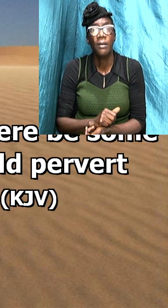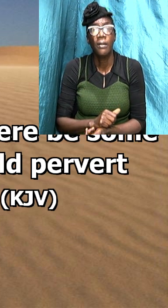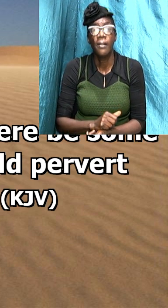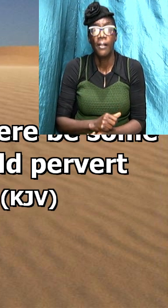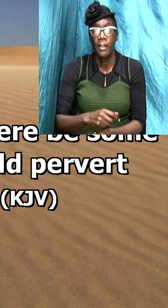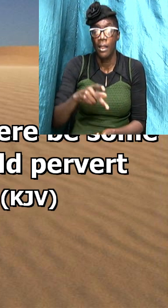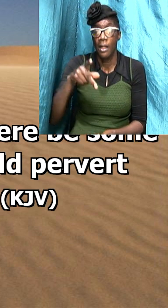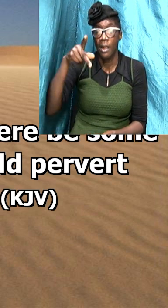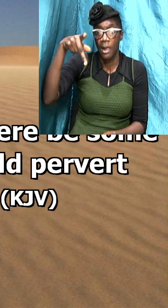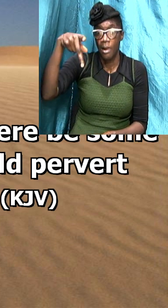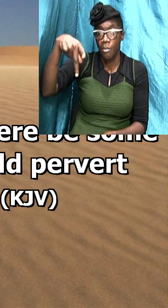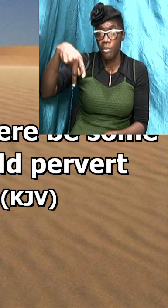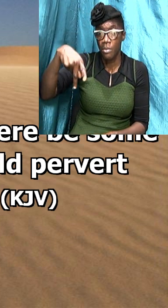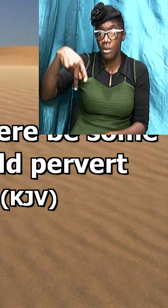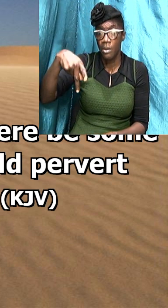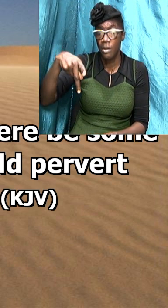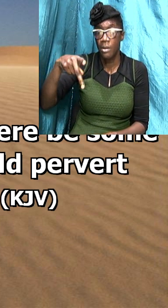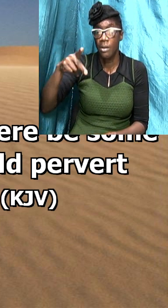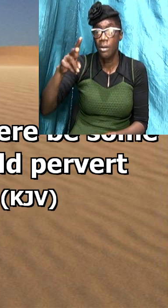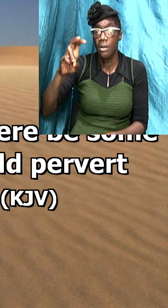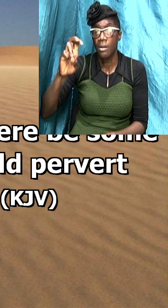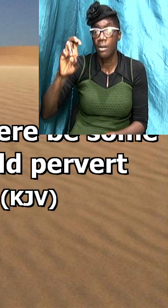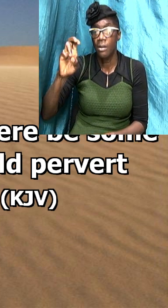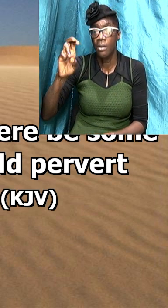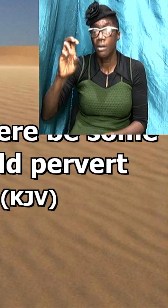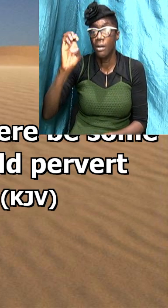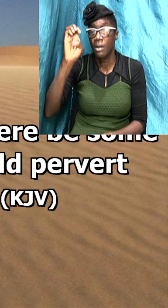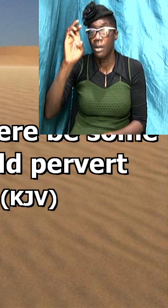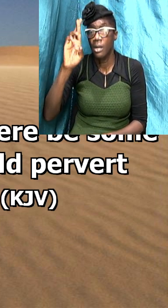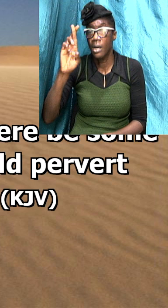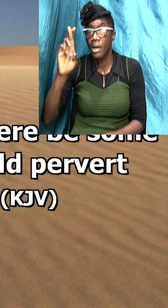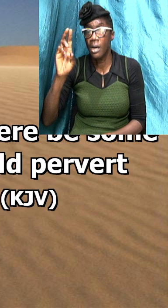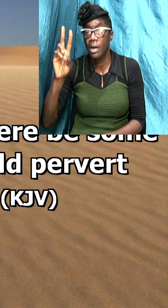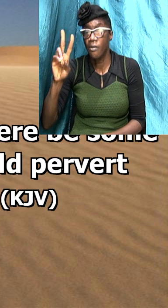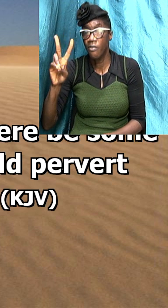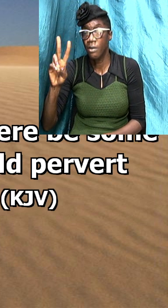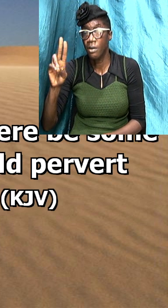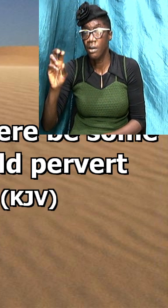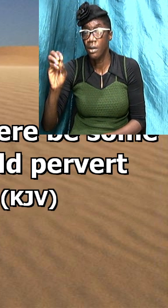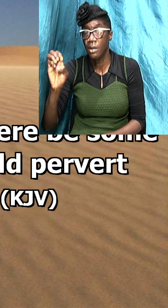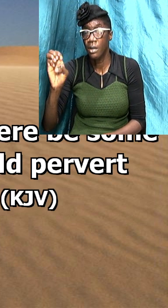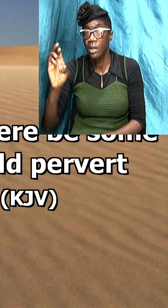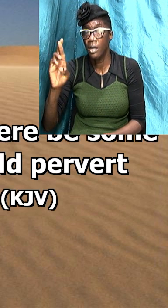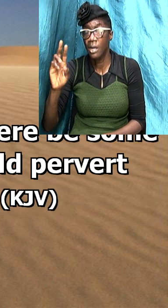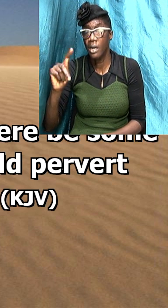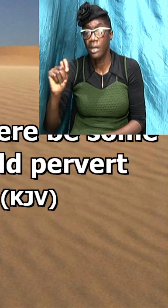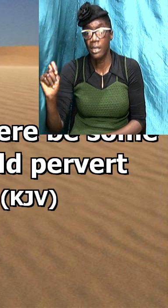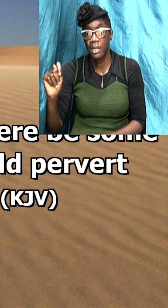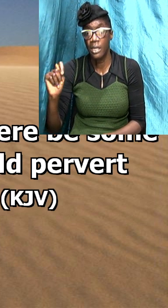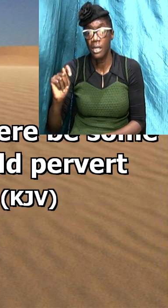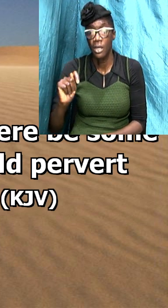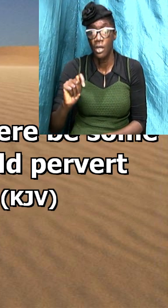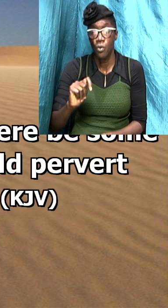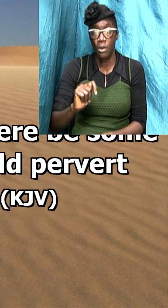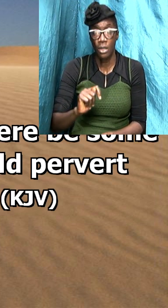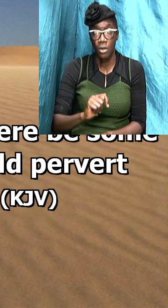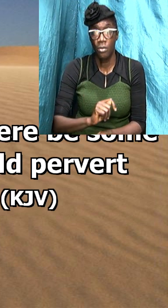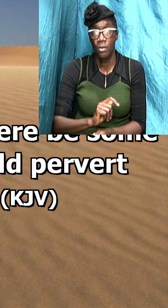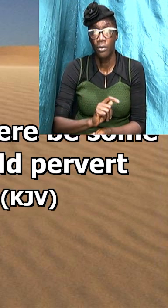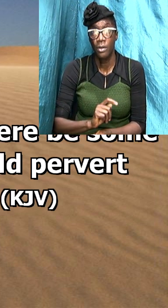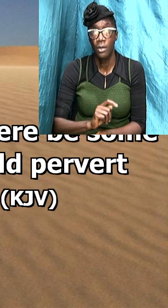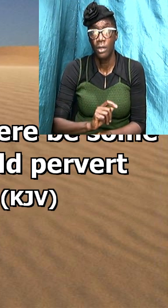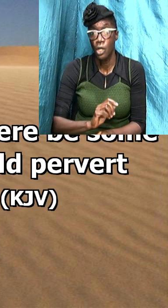trefo which means to turn across so what Paul was saying now that these